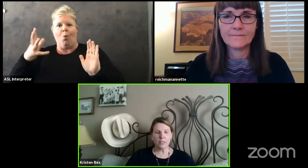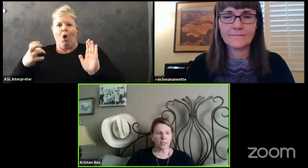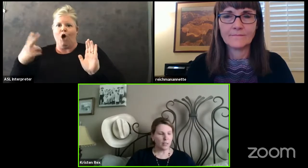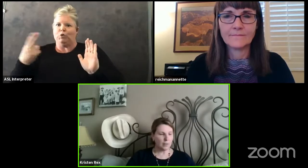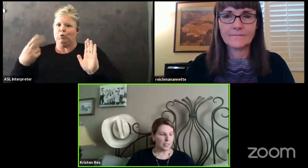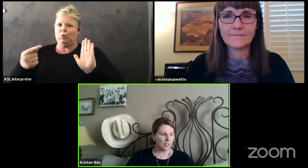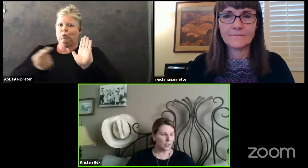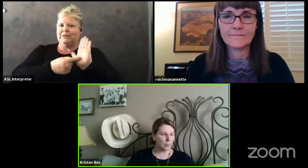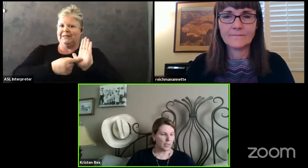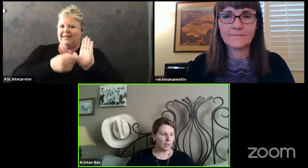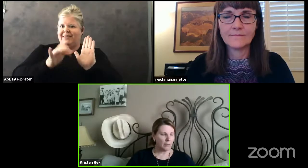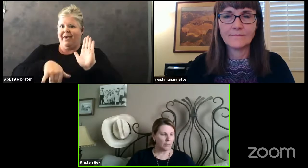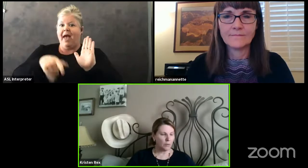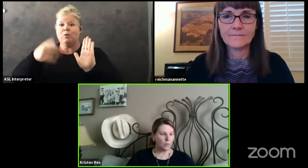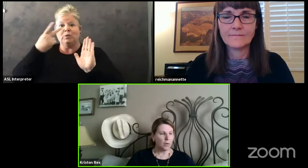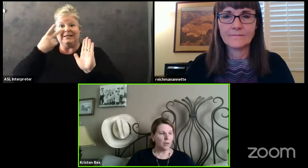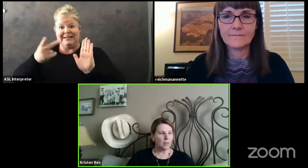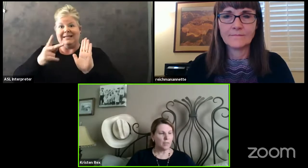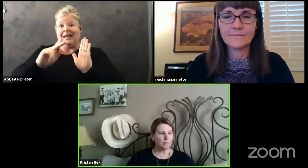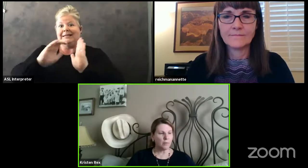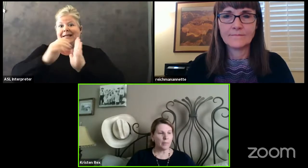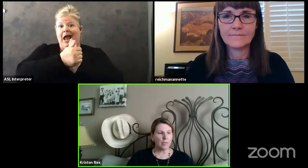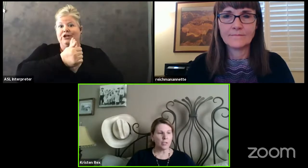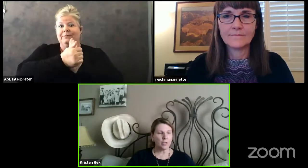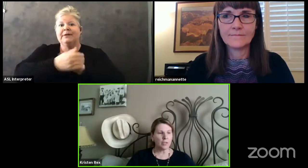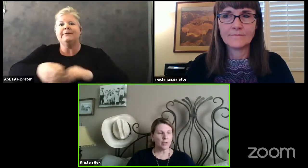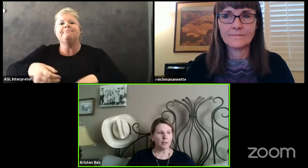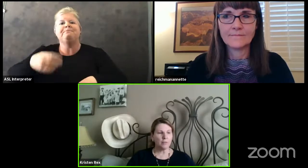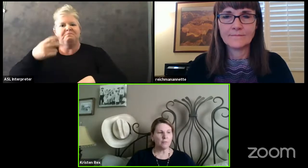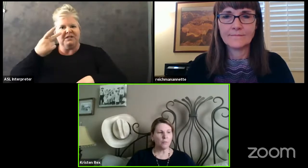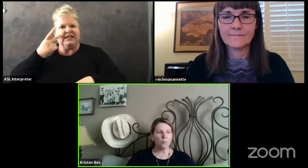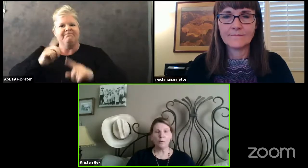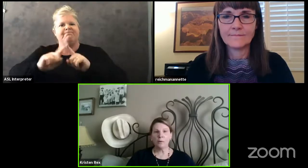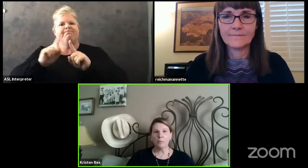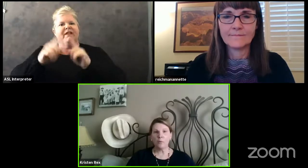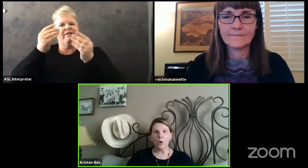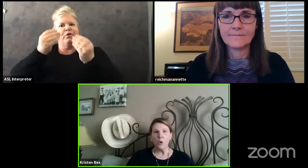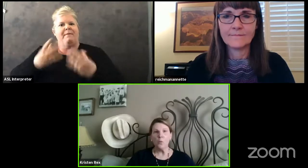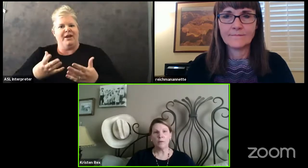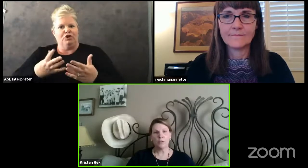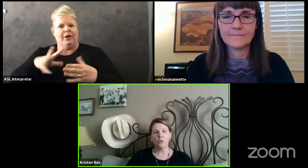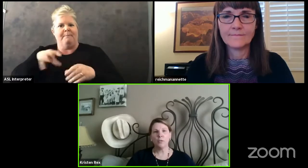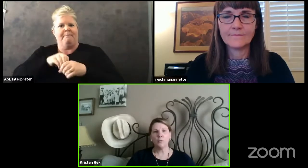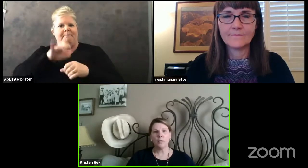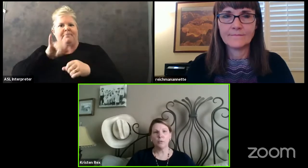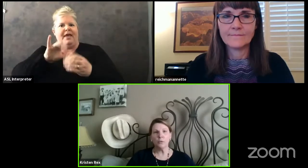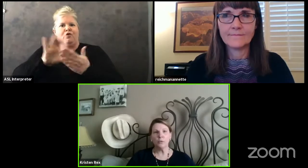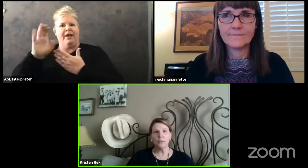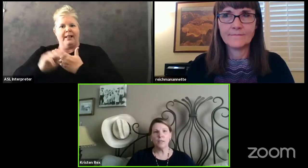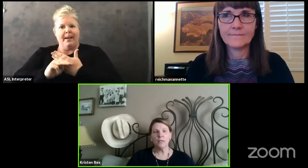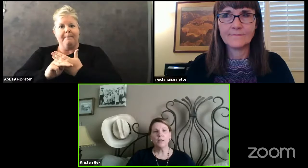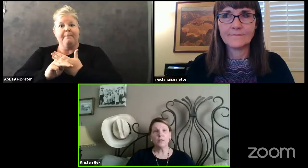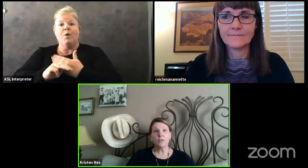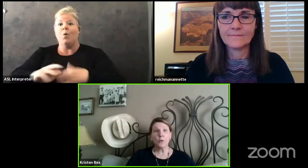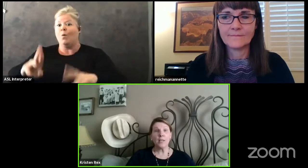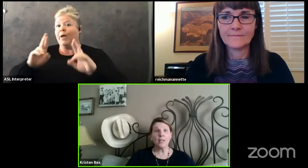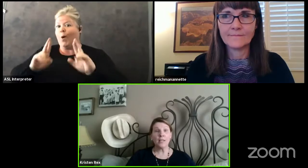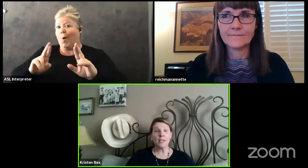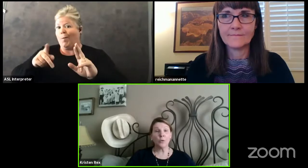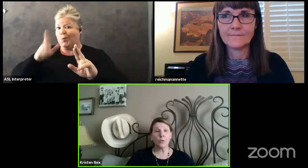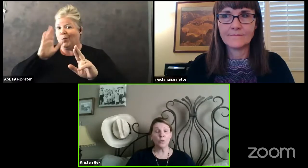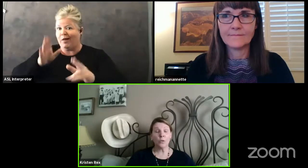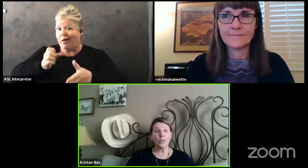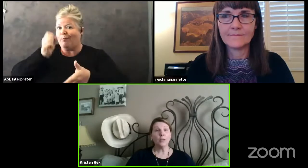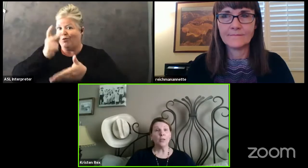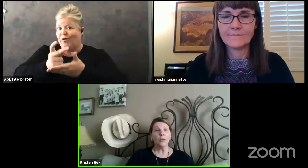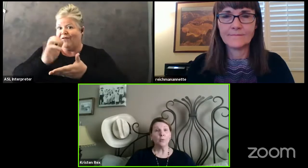your attached documentation we gave you the information of what we hope that you will be approving so we can